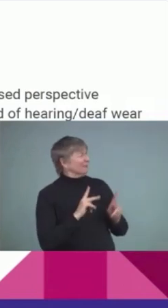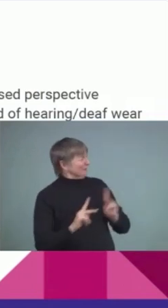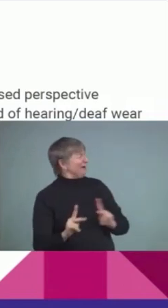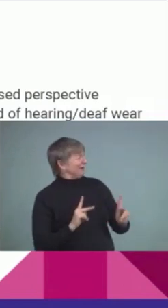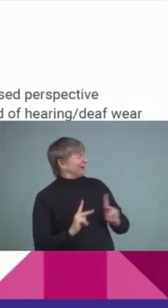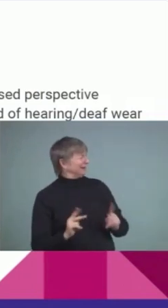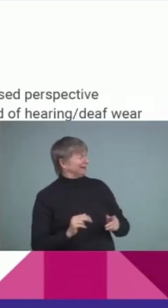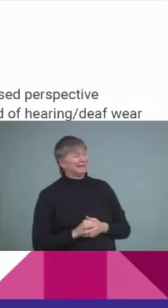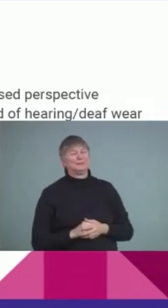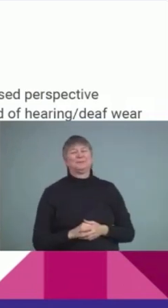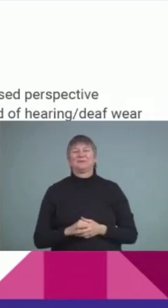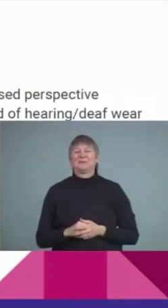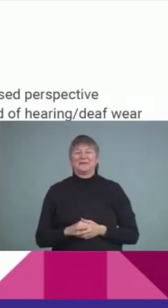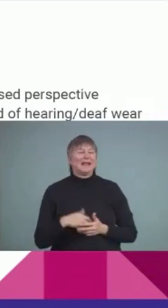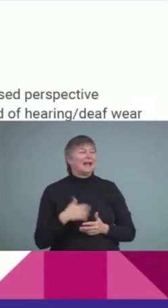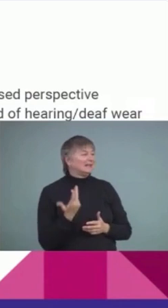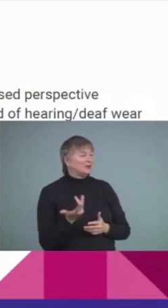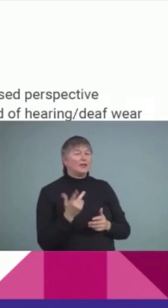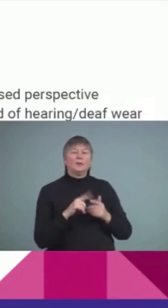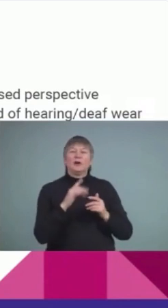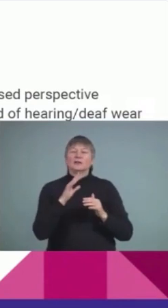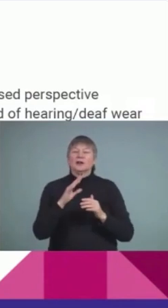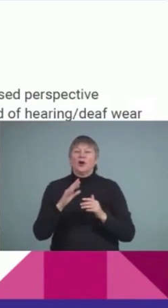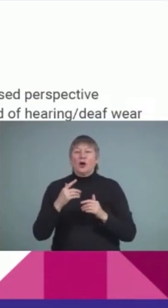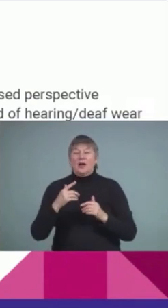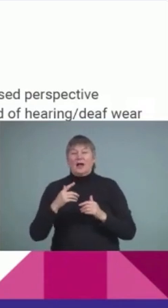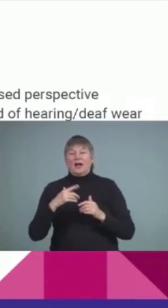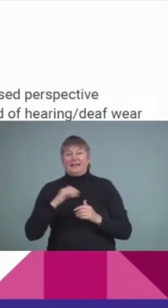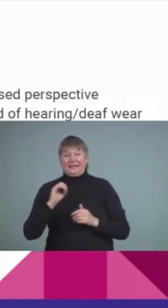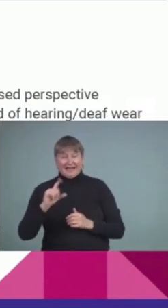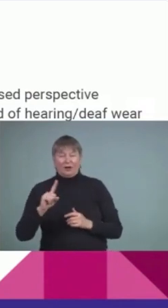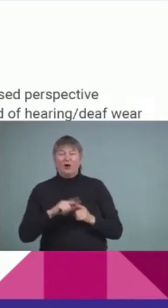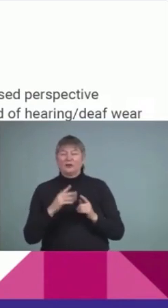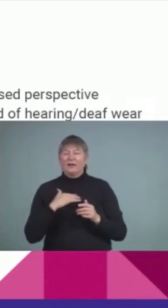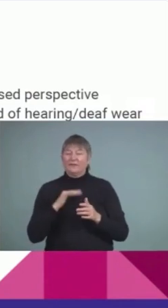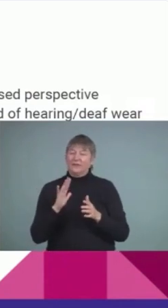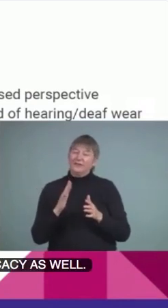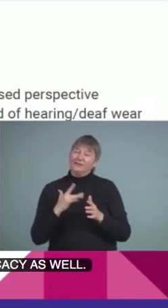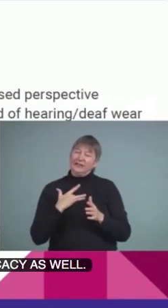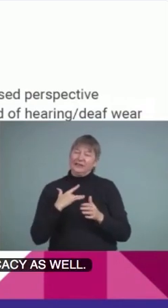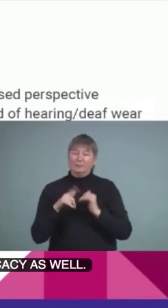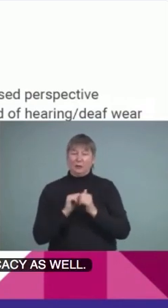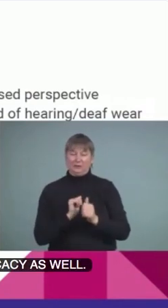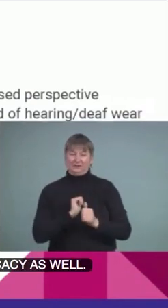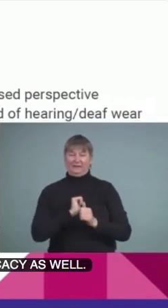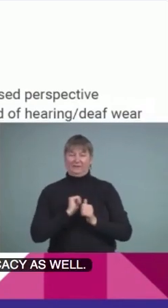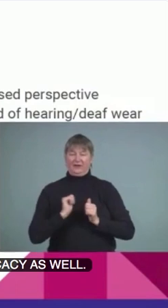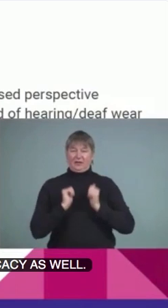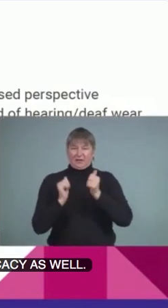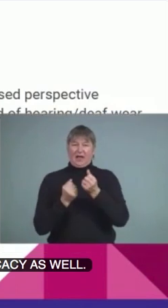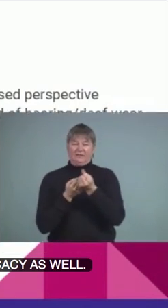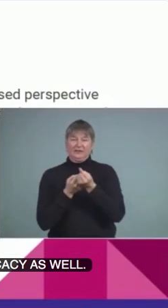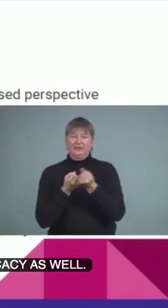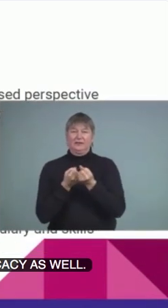We did talk a little bit about the self-advocacy as well. Total physical response, put your actions